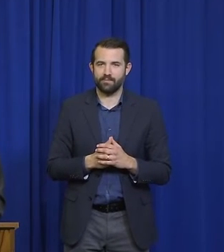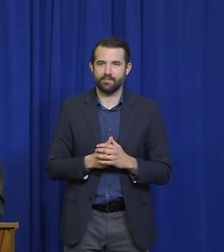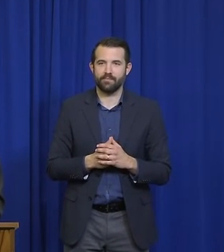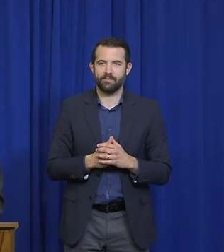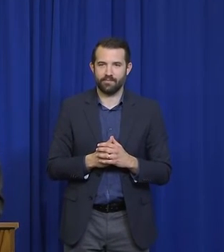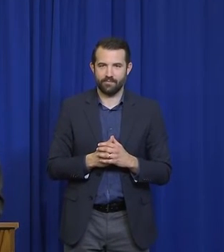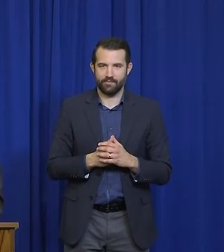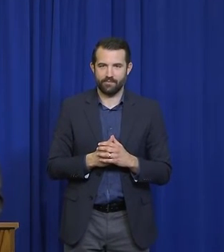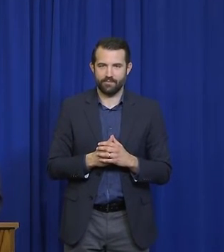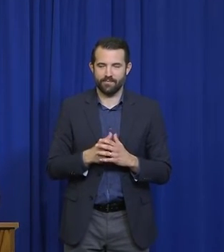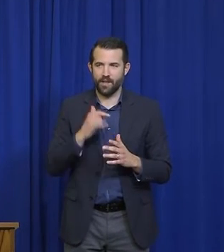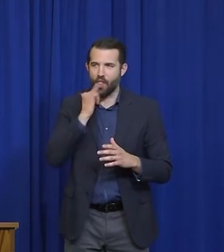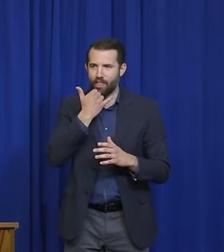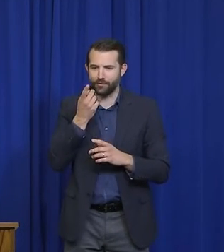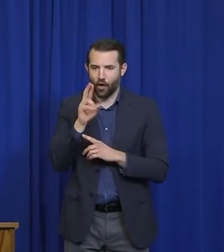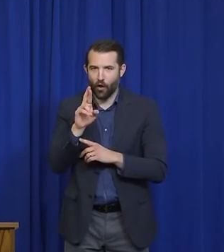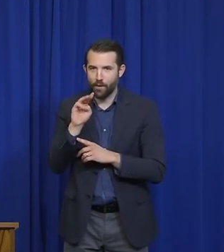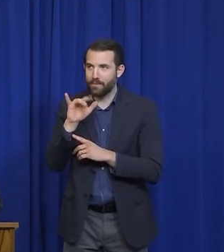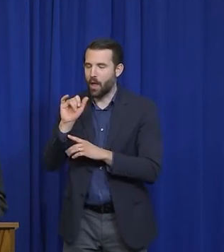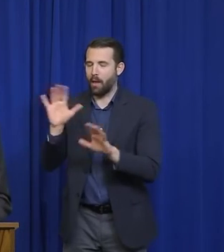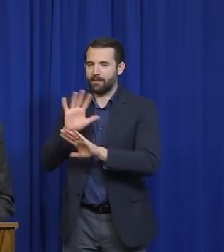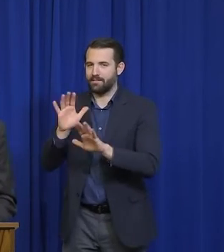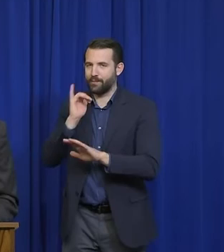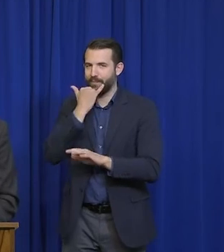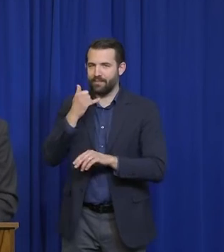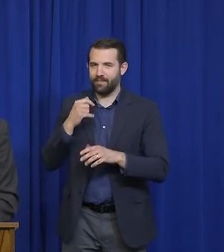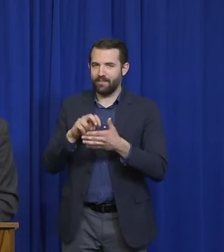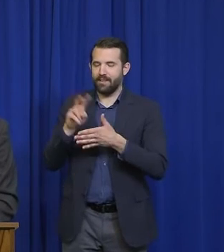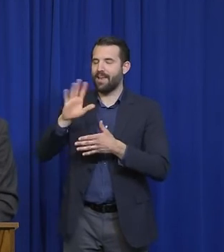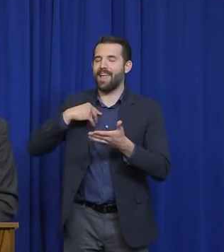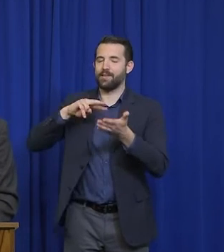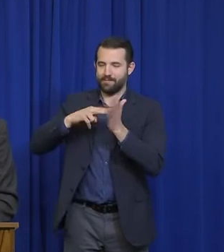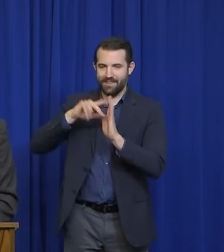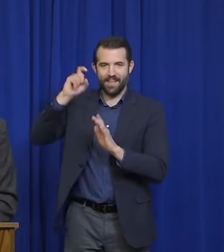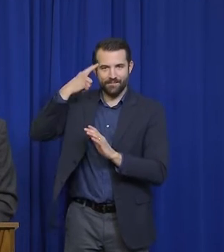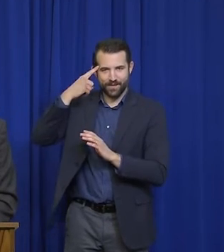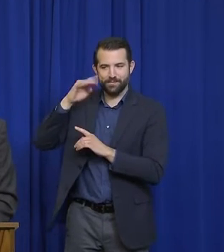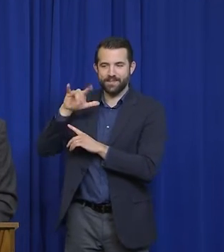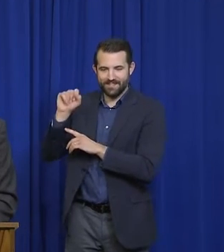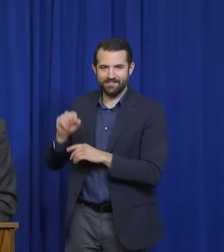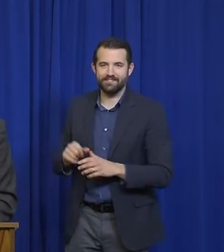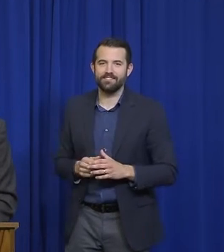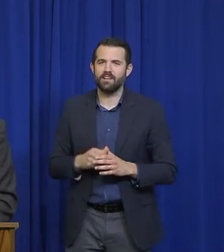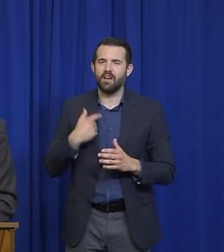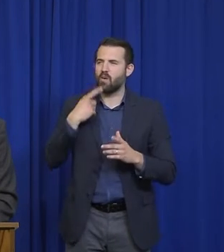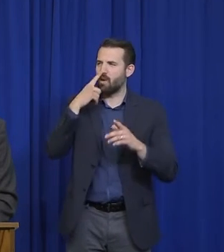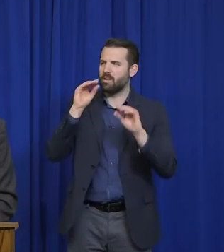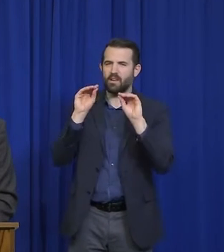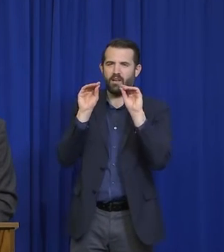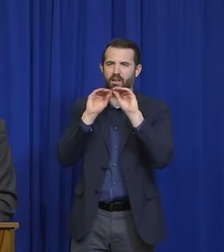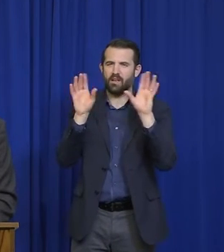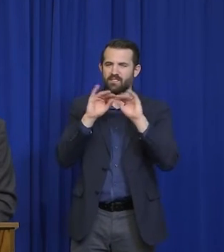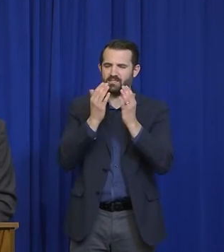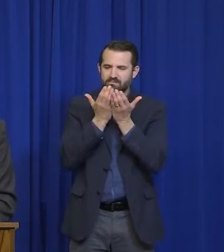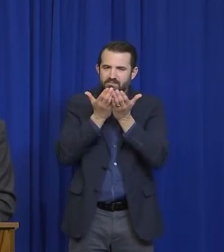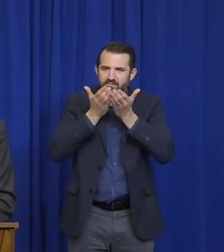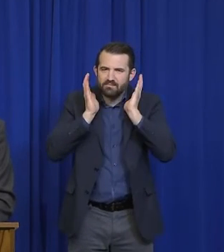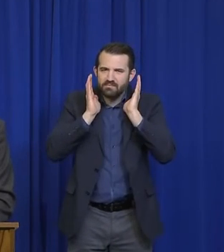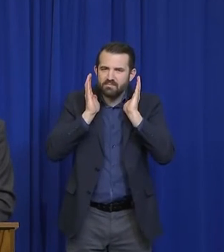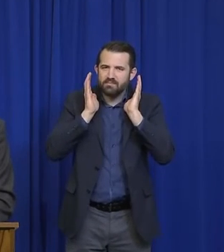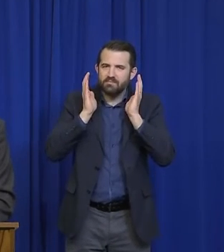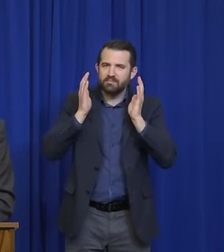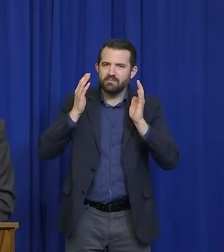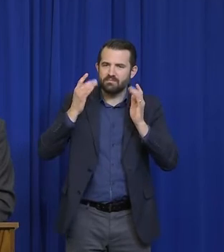Governor, could you just clarify the face coverings in public settings where physical distancing